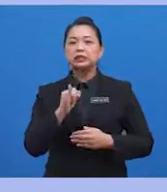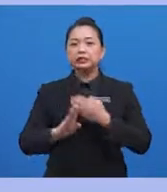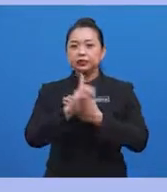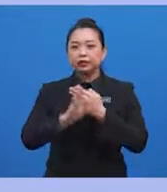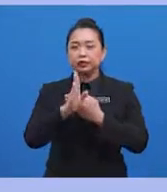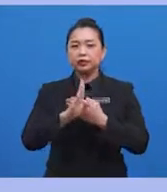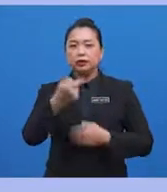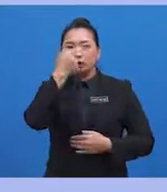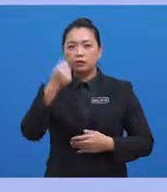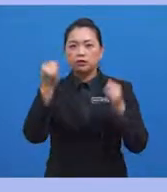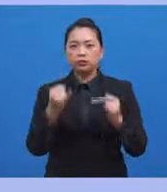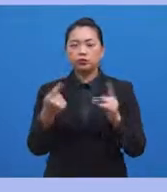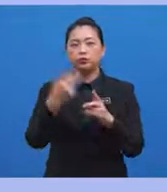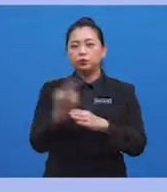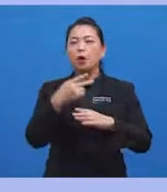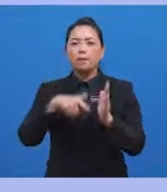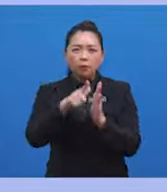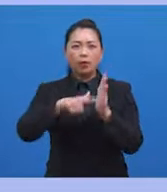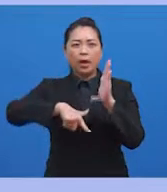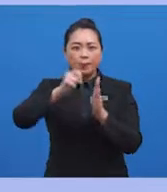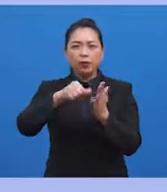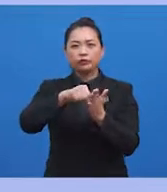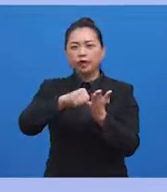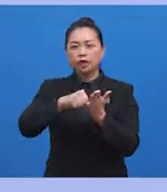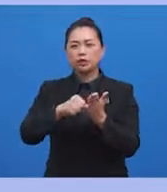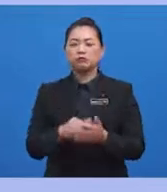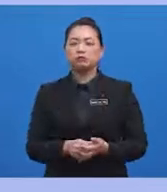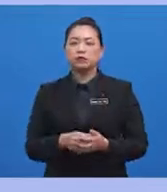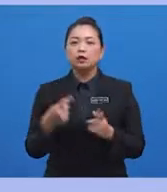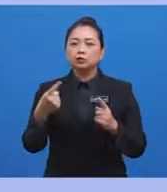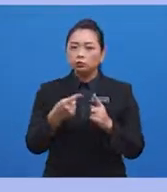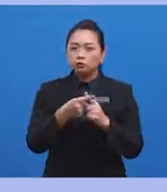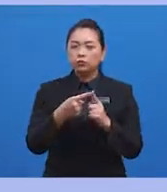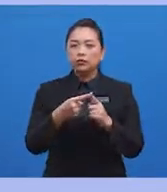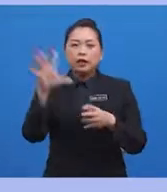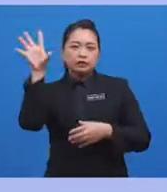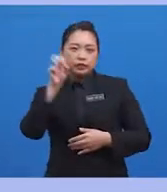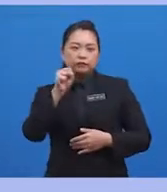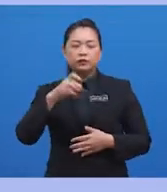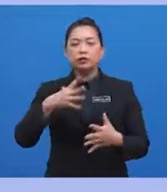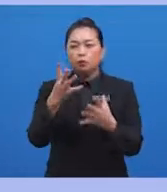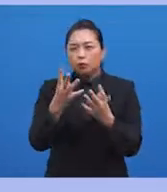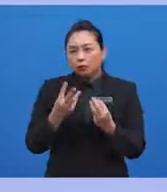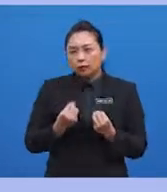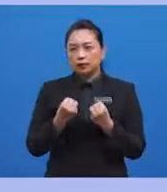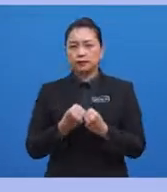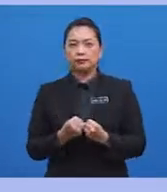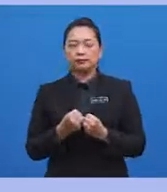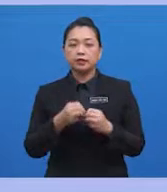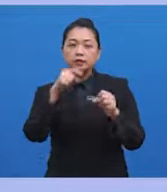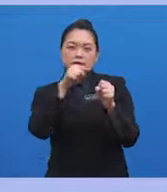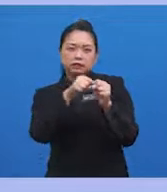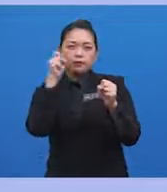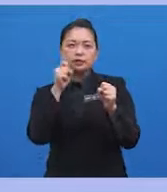more and more of a drug in order to achieve the desired euphoric or stimulated state. Now, this puts the